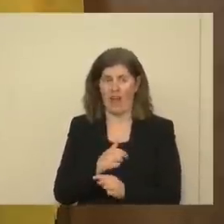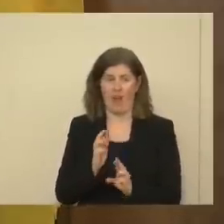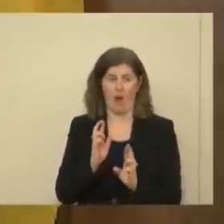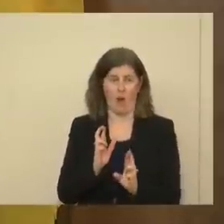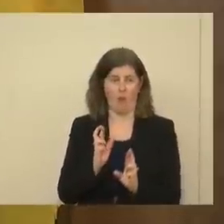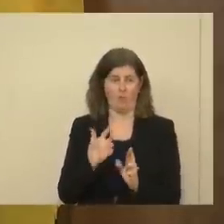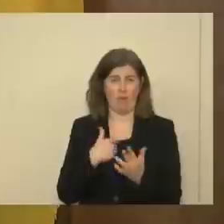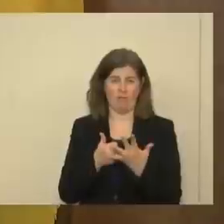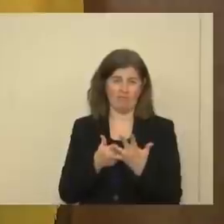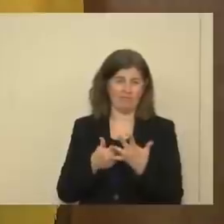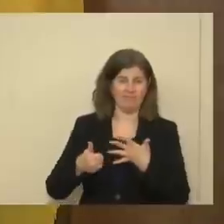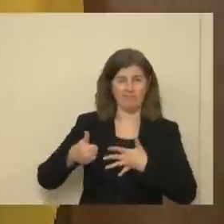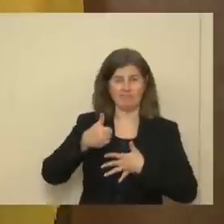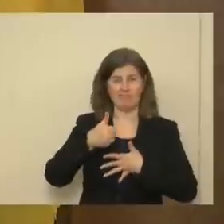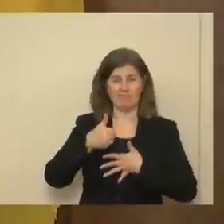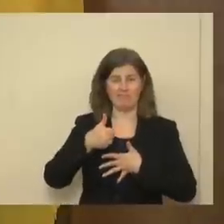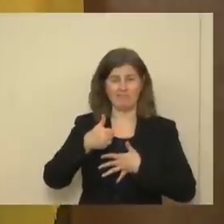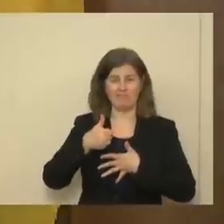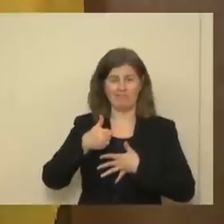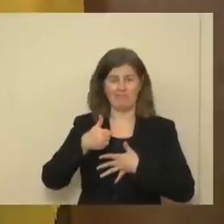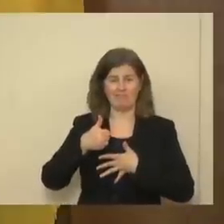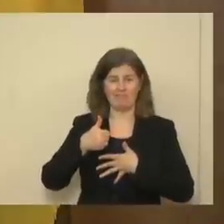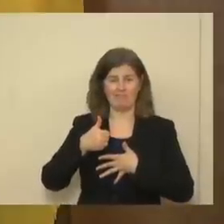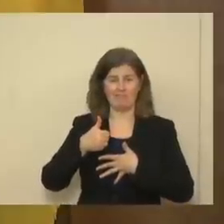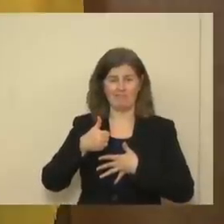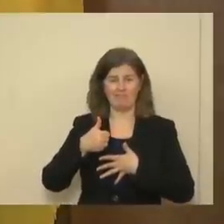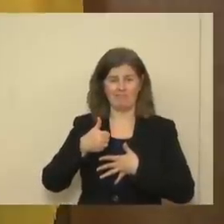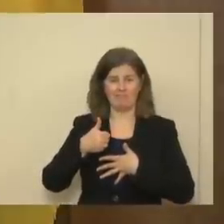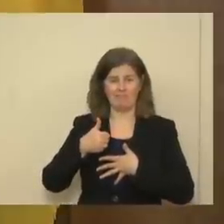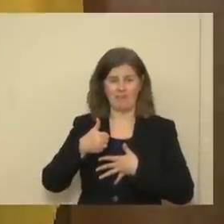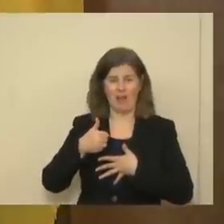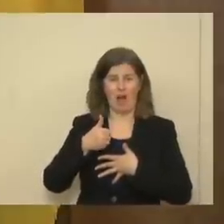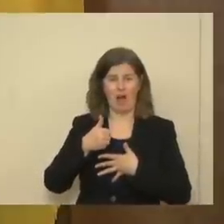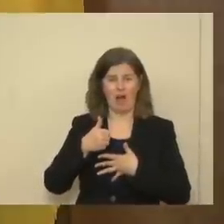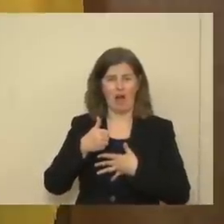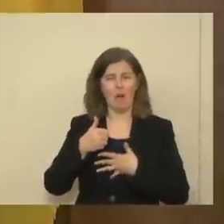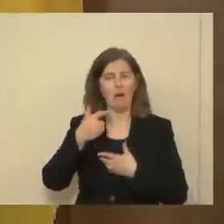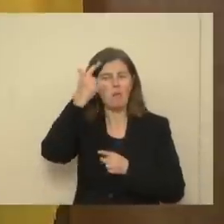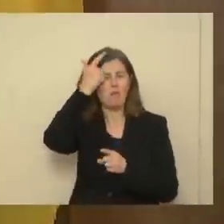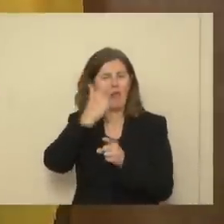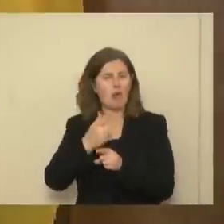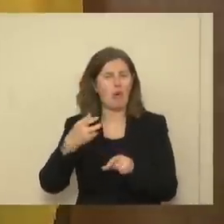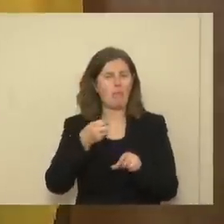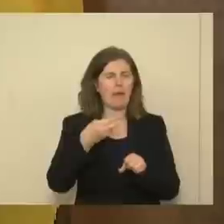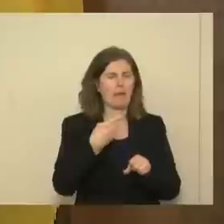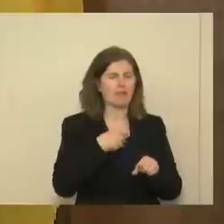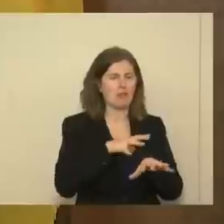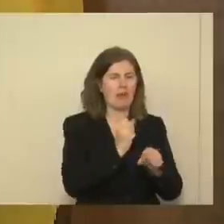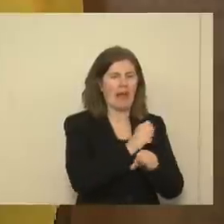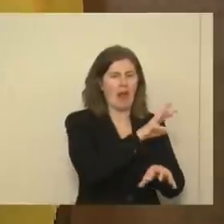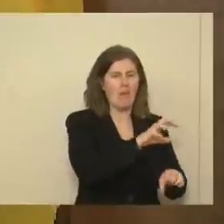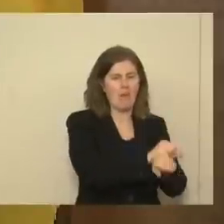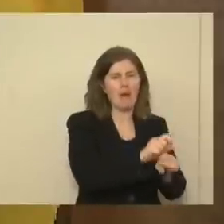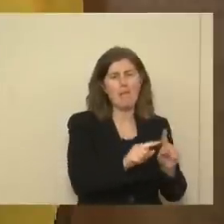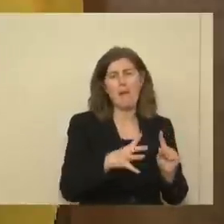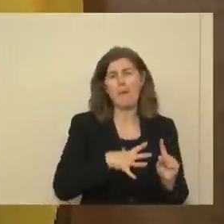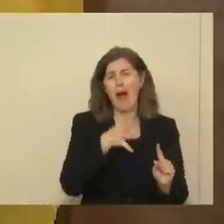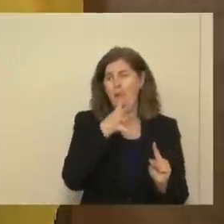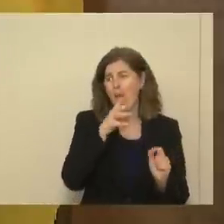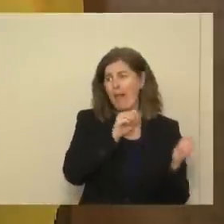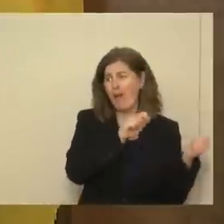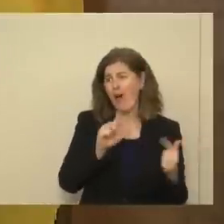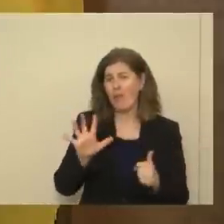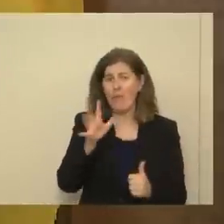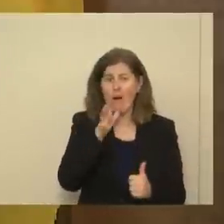be one of those appointments. Probably my brother will beat me to it. But my mom, like everybody's mom